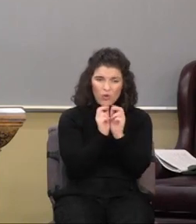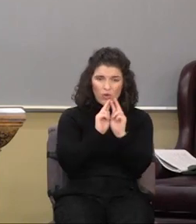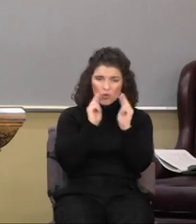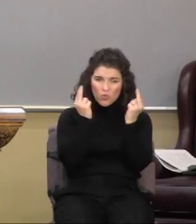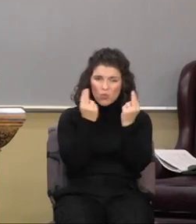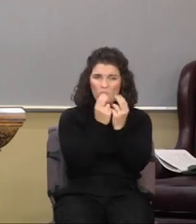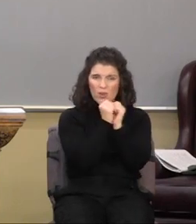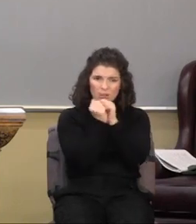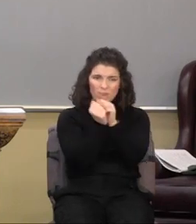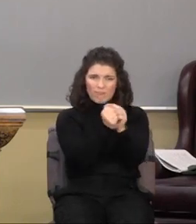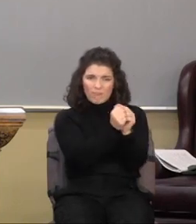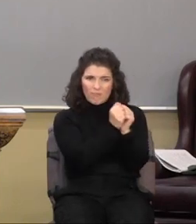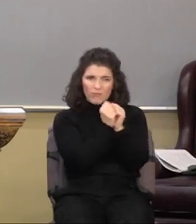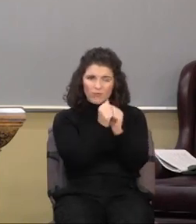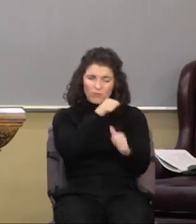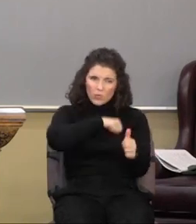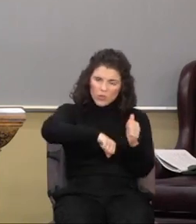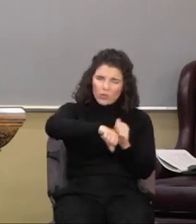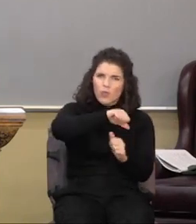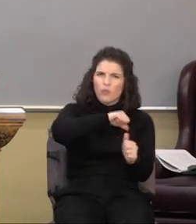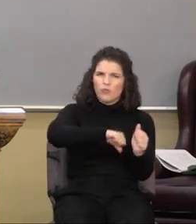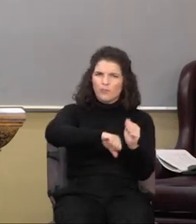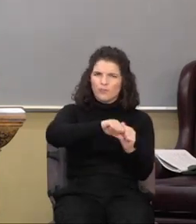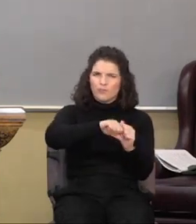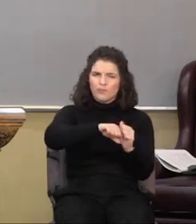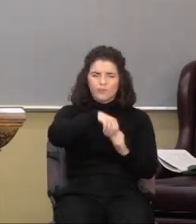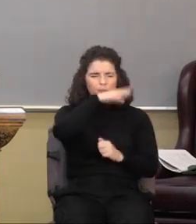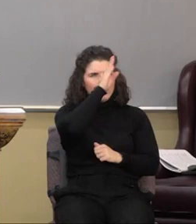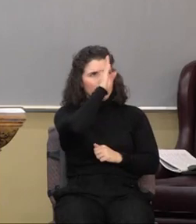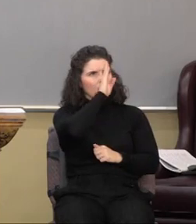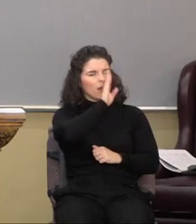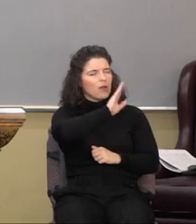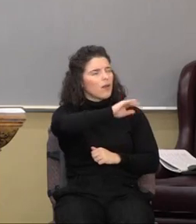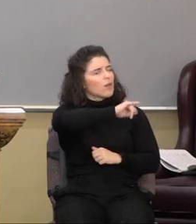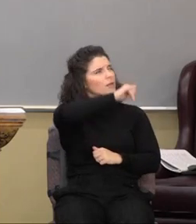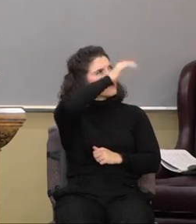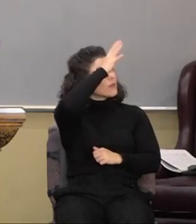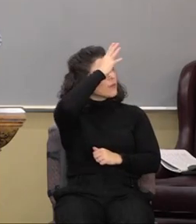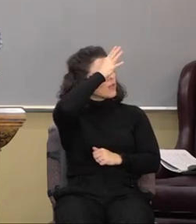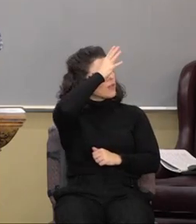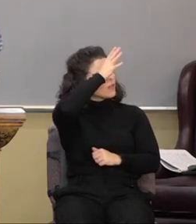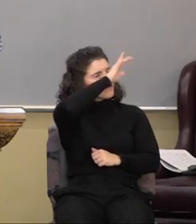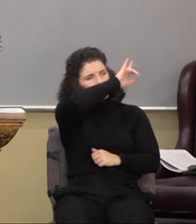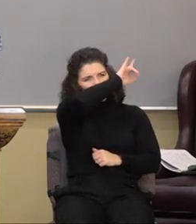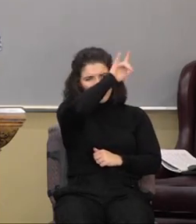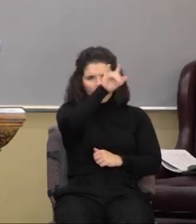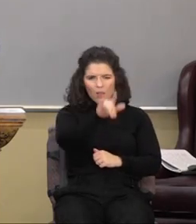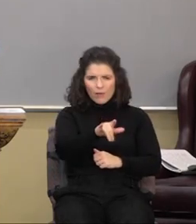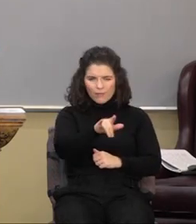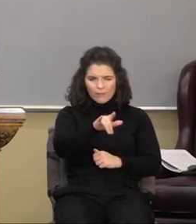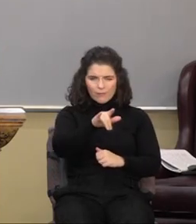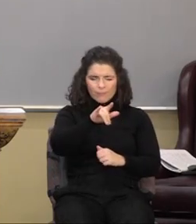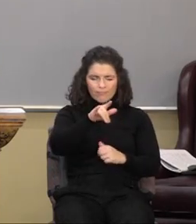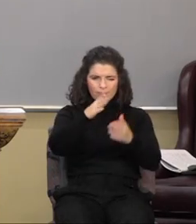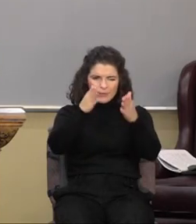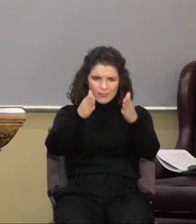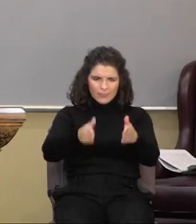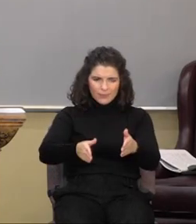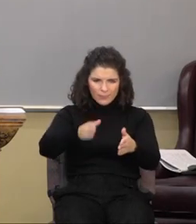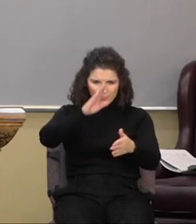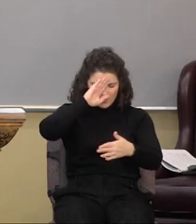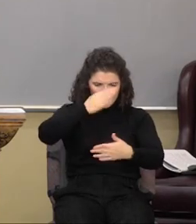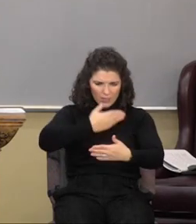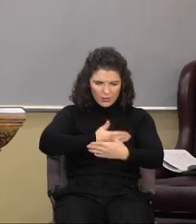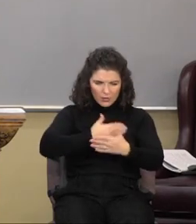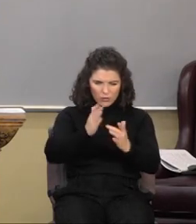one with another. God, the father's love is manifested, personified in the person of his son, who is now a container of